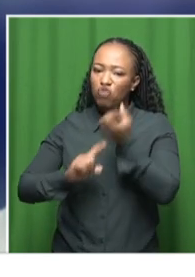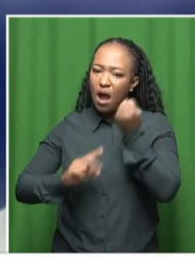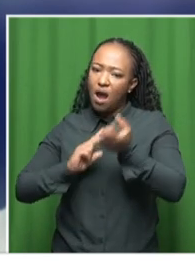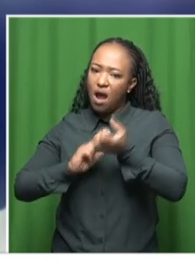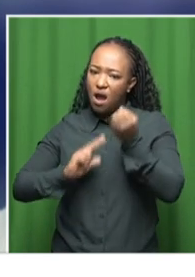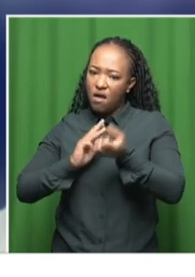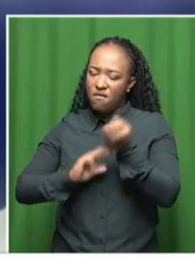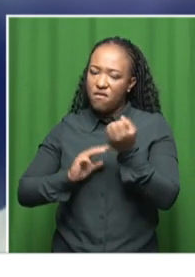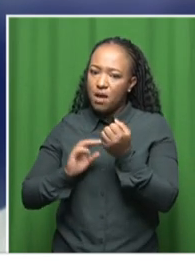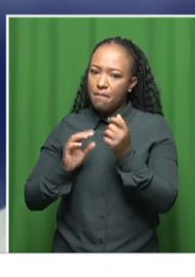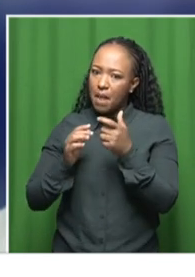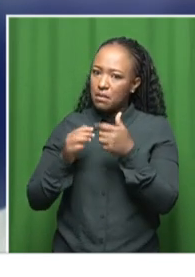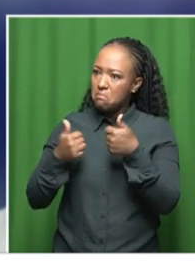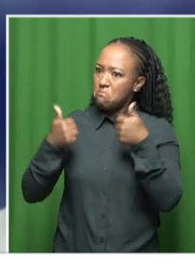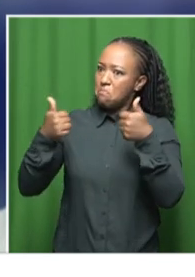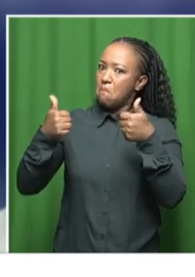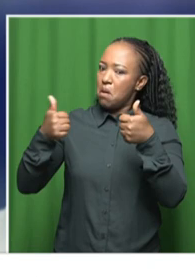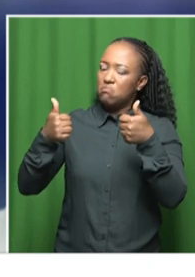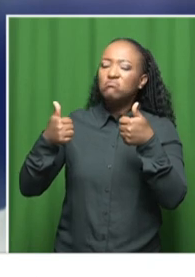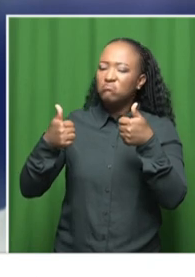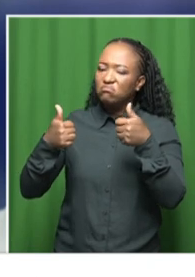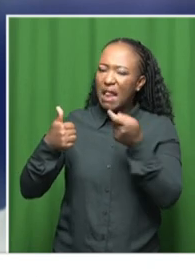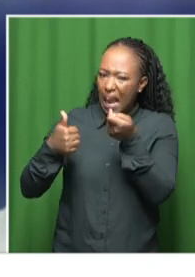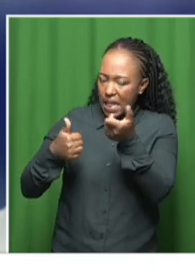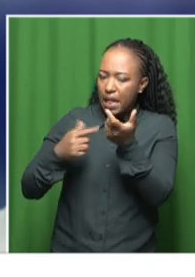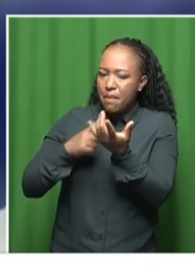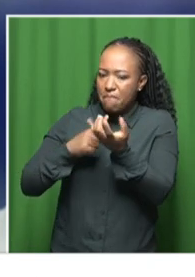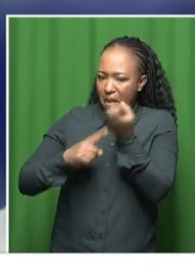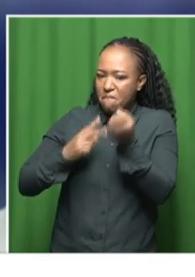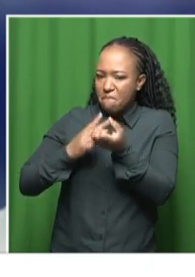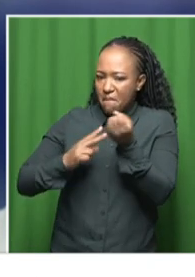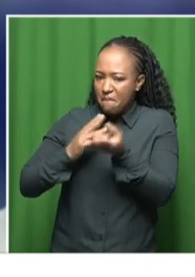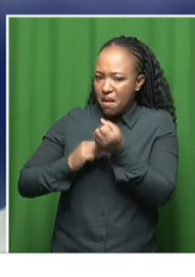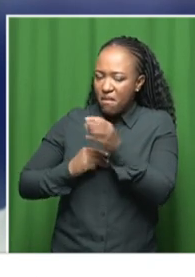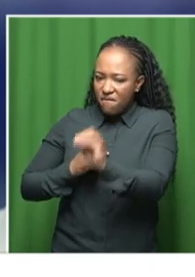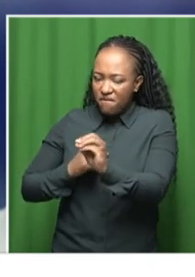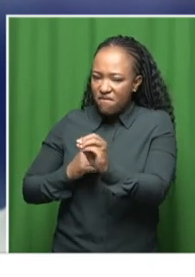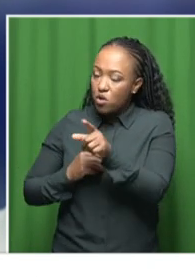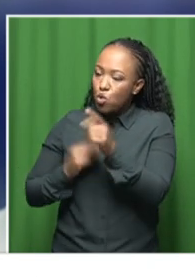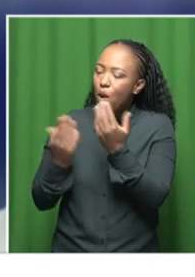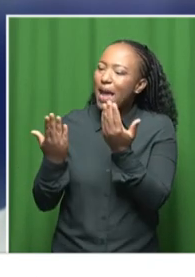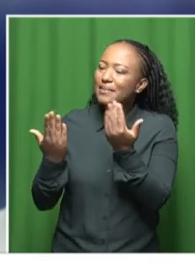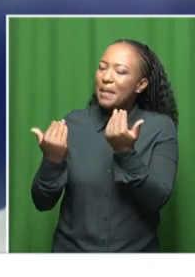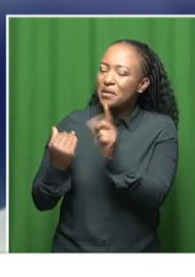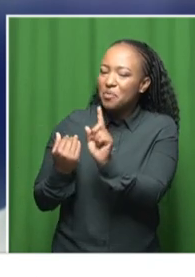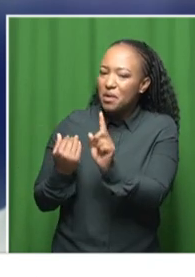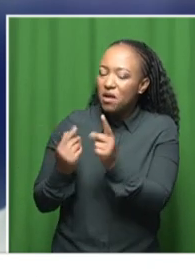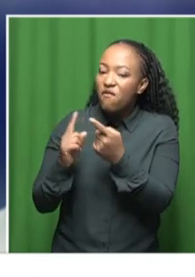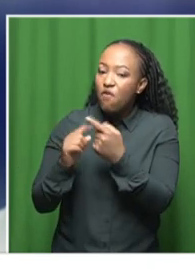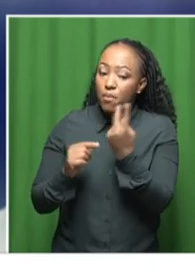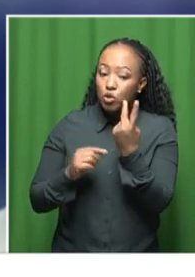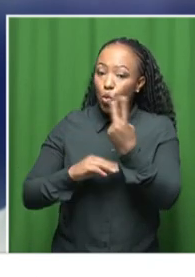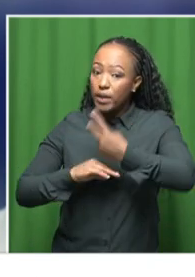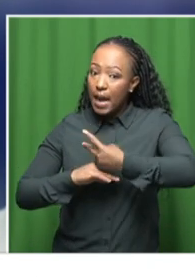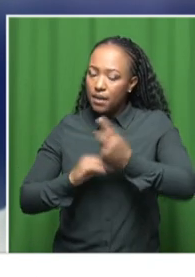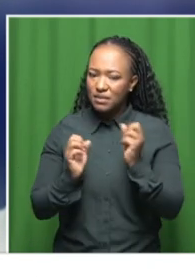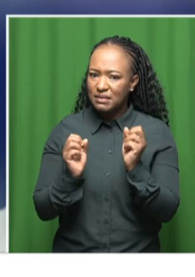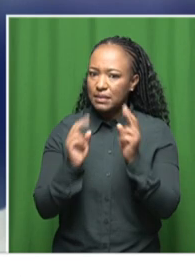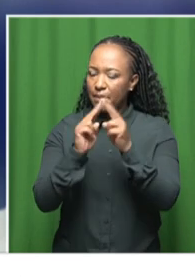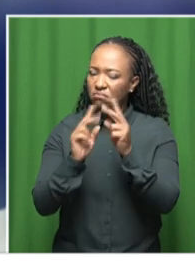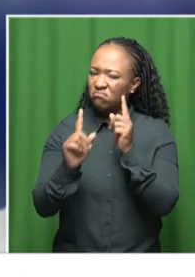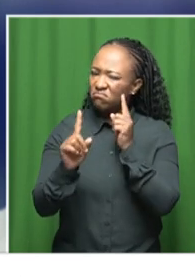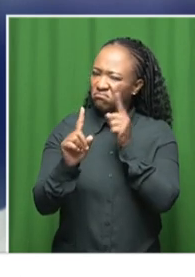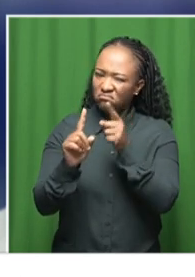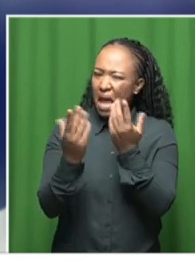great, but something came out of it. But also, what are your expectations from this two-day summit realistically?